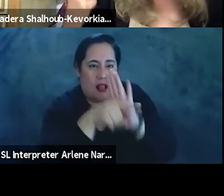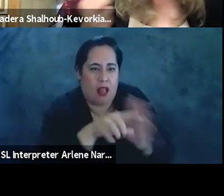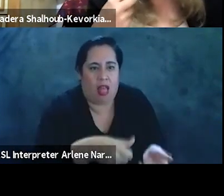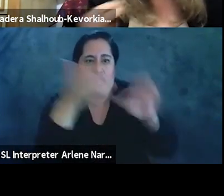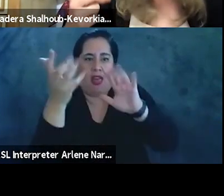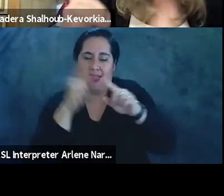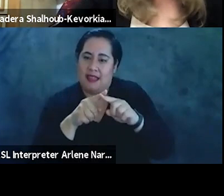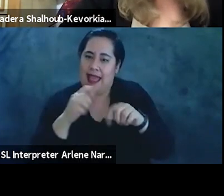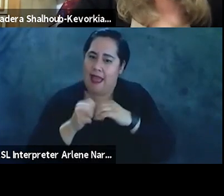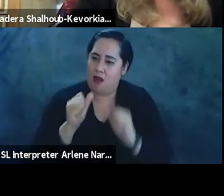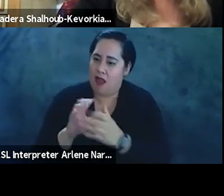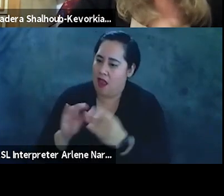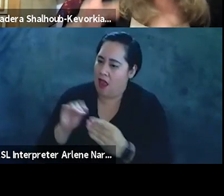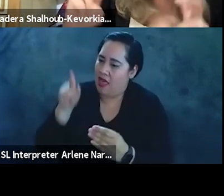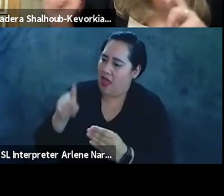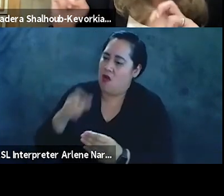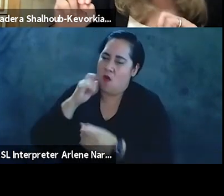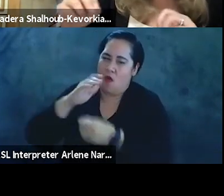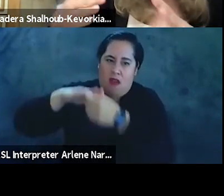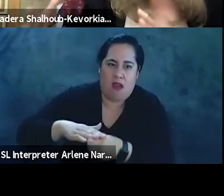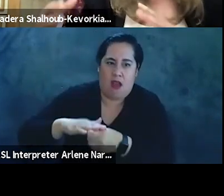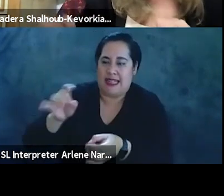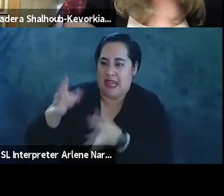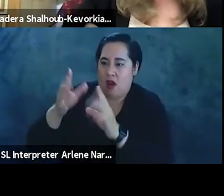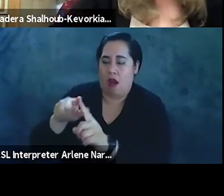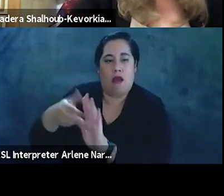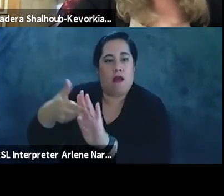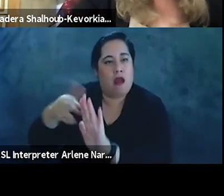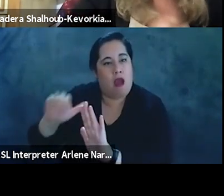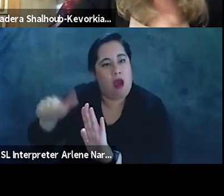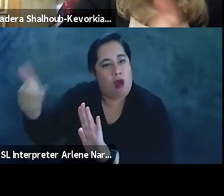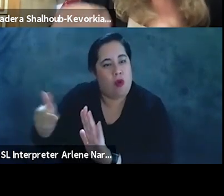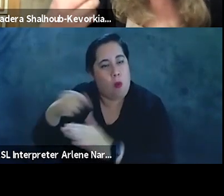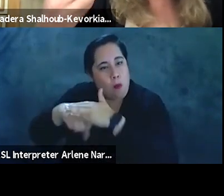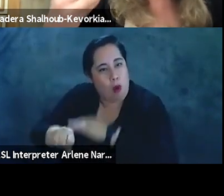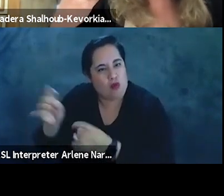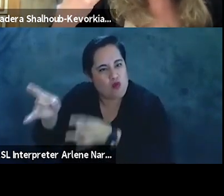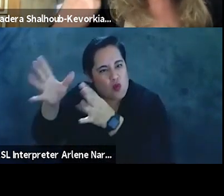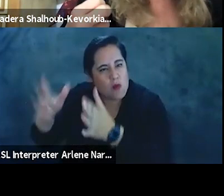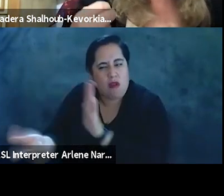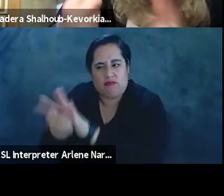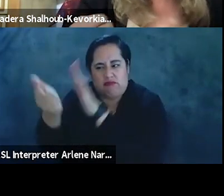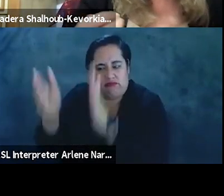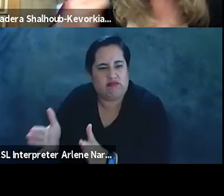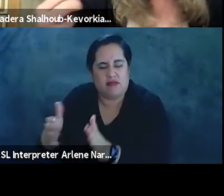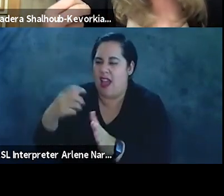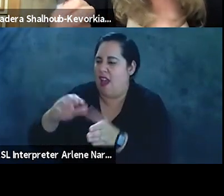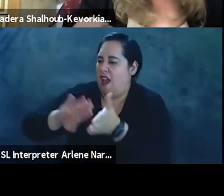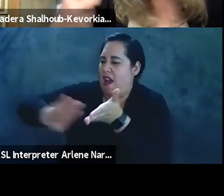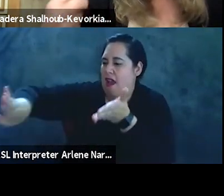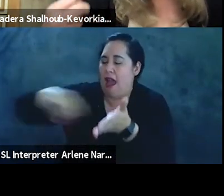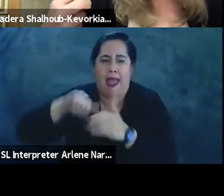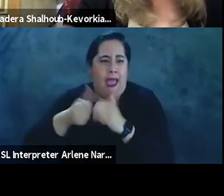narrate against the racial making of the terrorist other, born criminal and outsider? How can we narrate amidst the